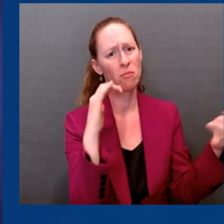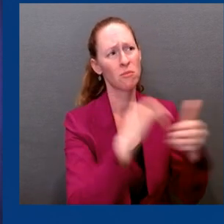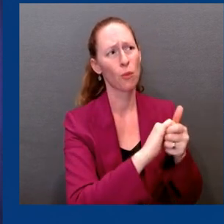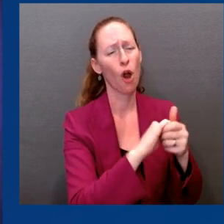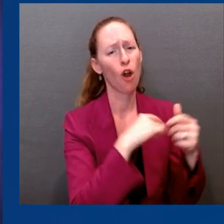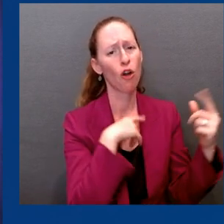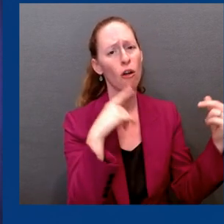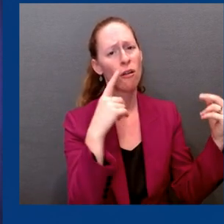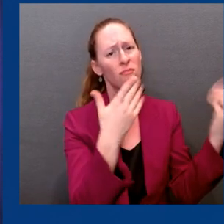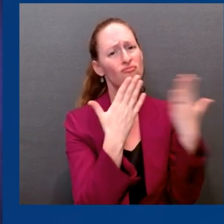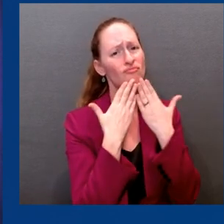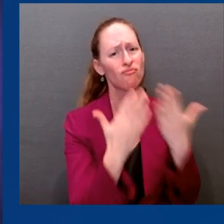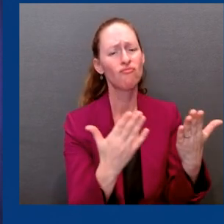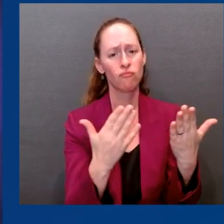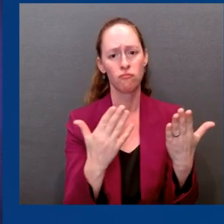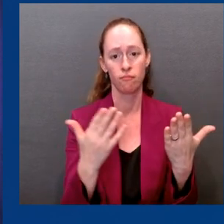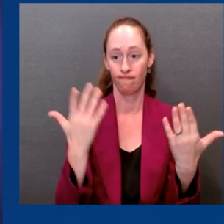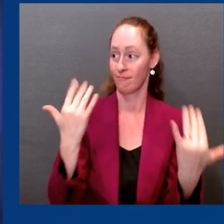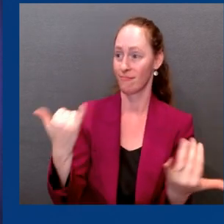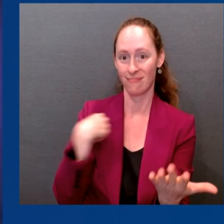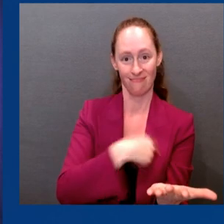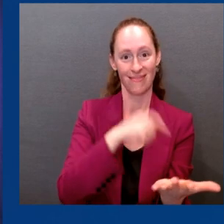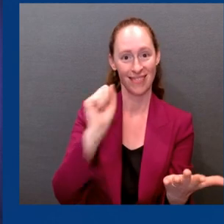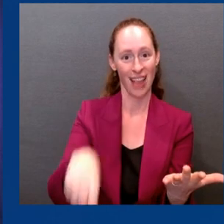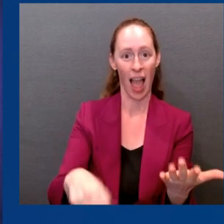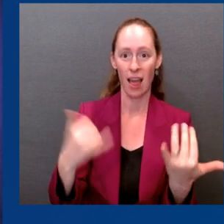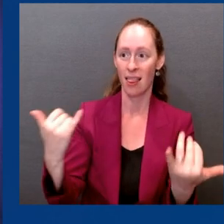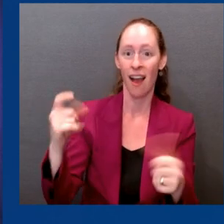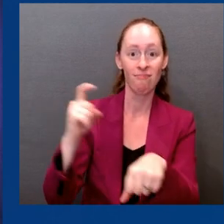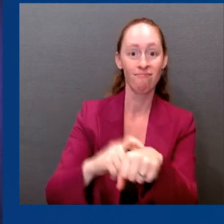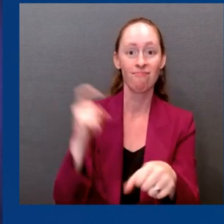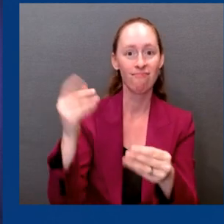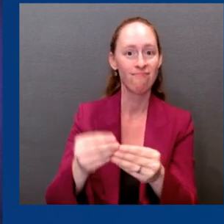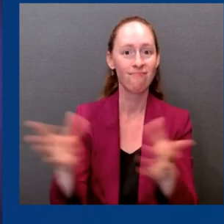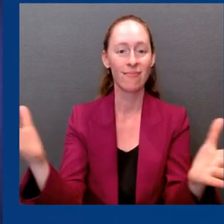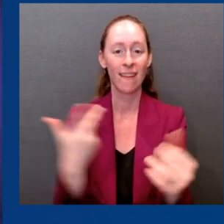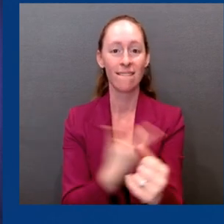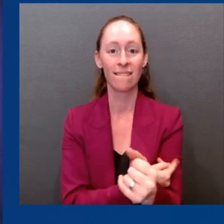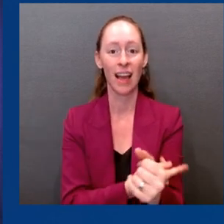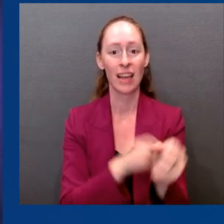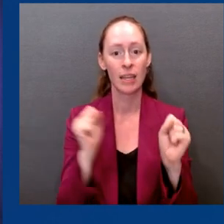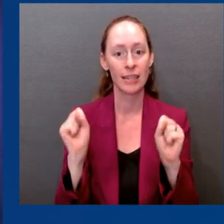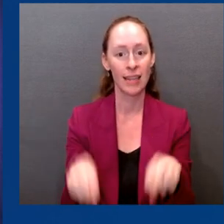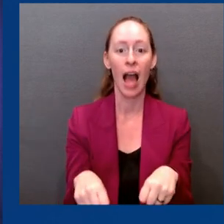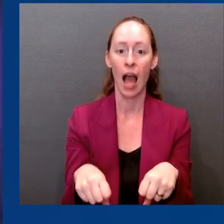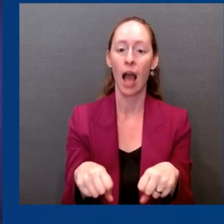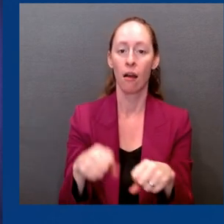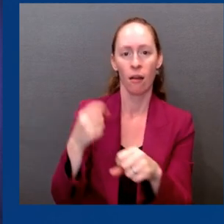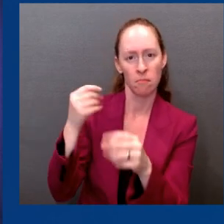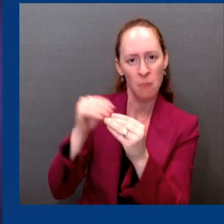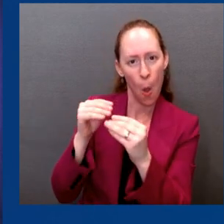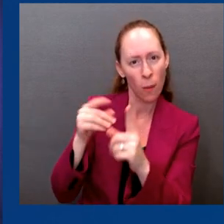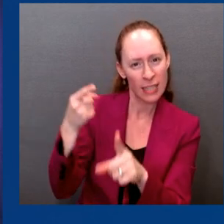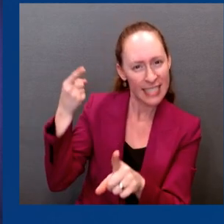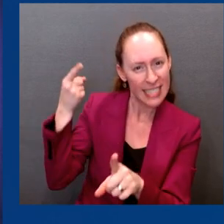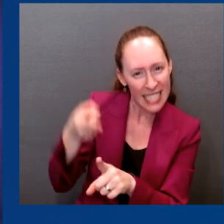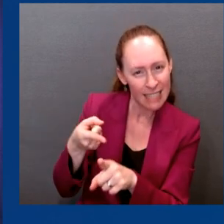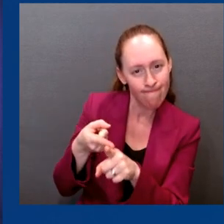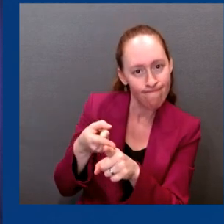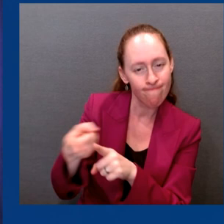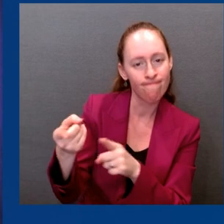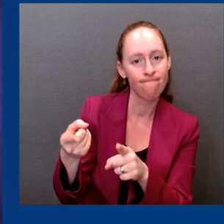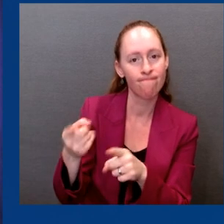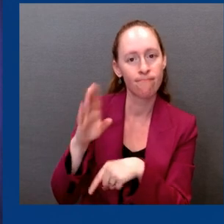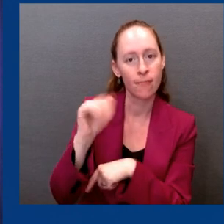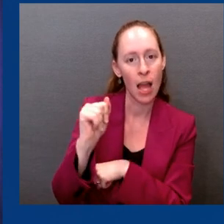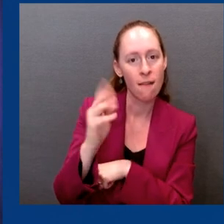access to a vaccine that now can go after this latest variant is a sign of what happens when you have a partner that gives you the resources you need. We